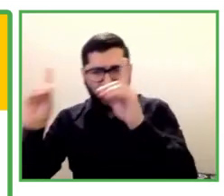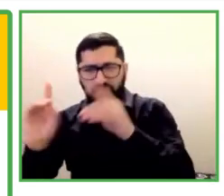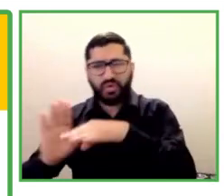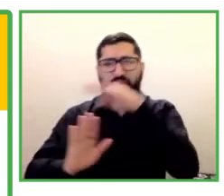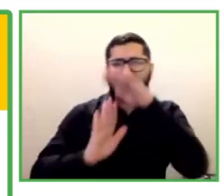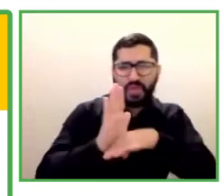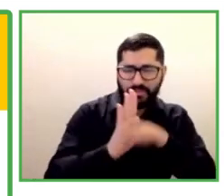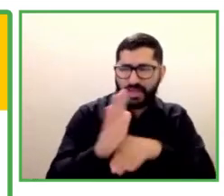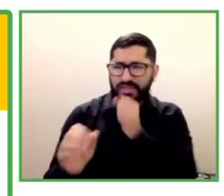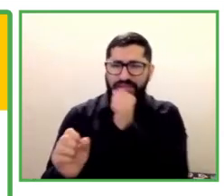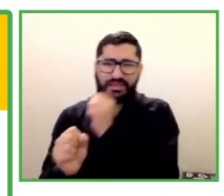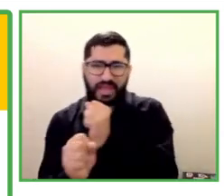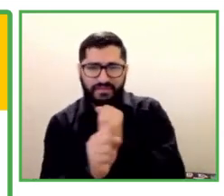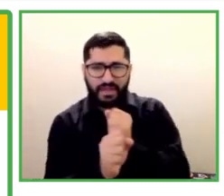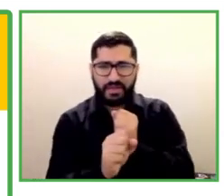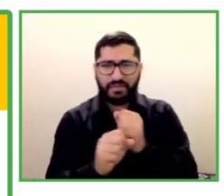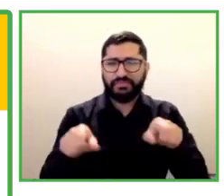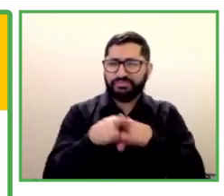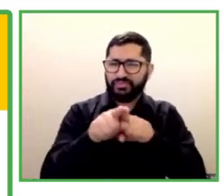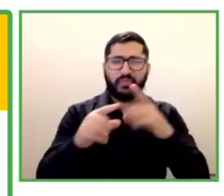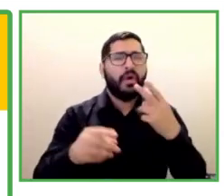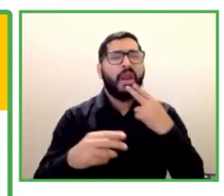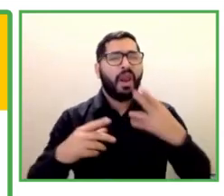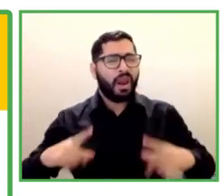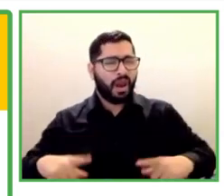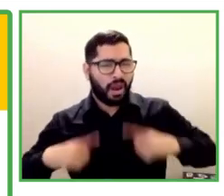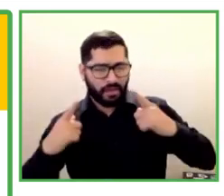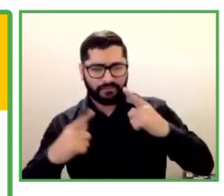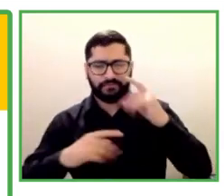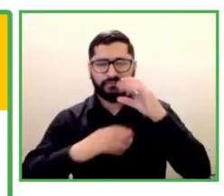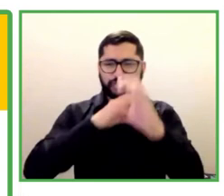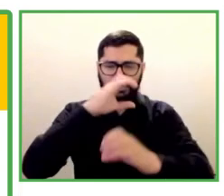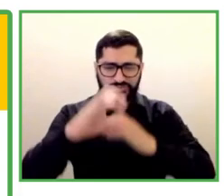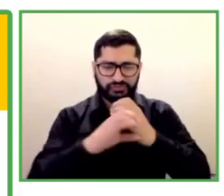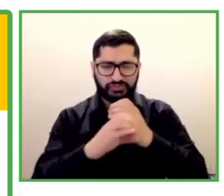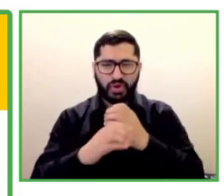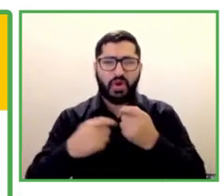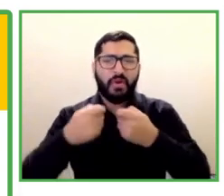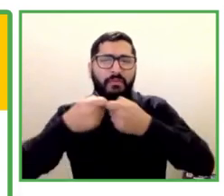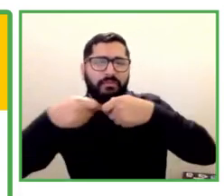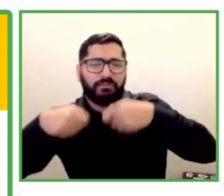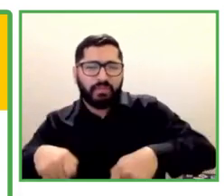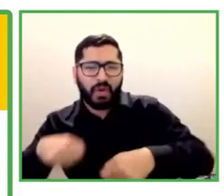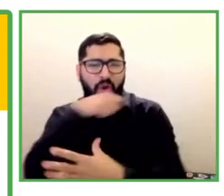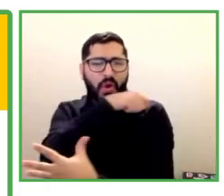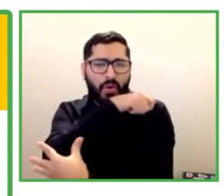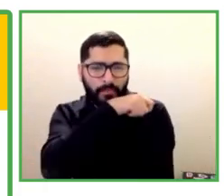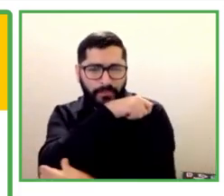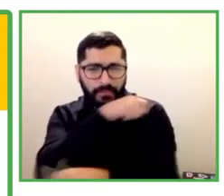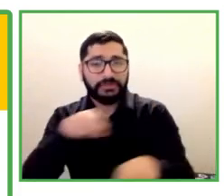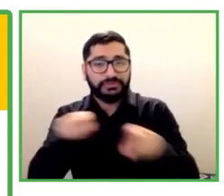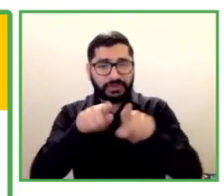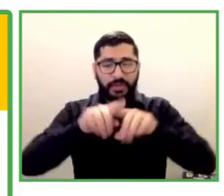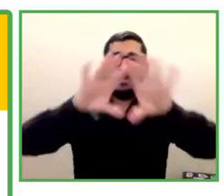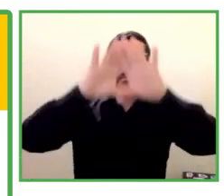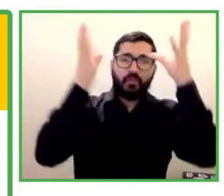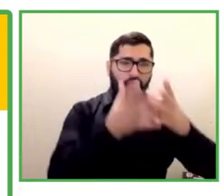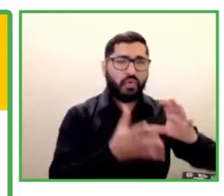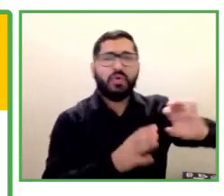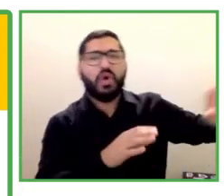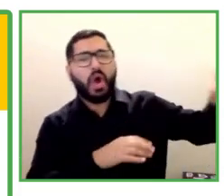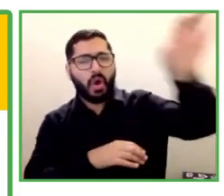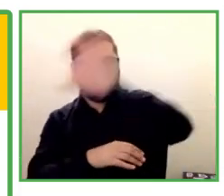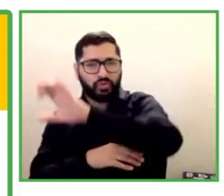well known and the same everywhere. Lack of accessibility, lack of understanding of technology, all